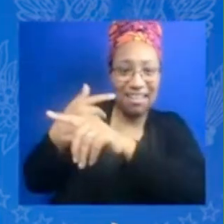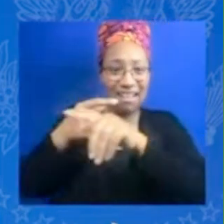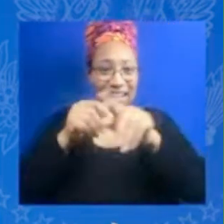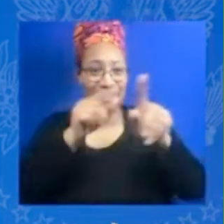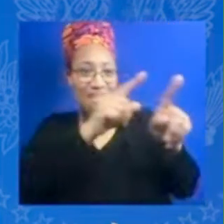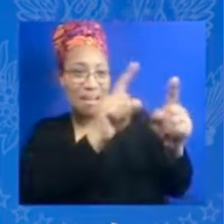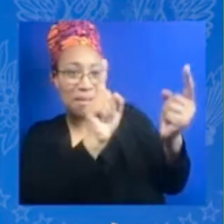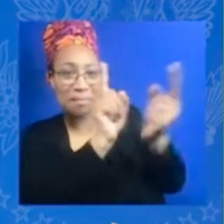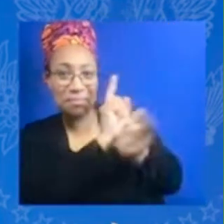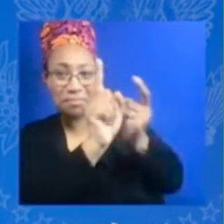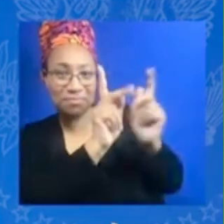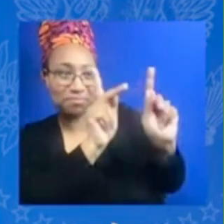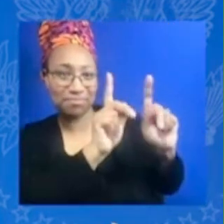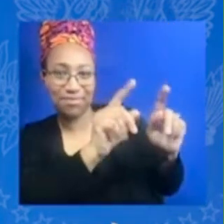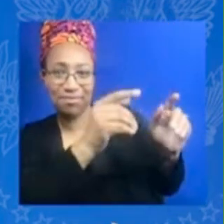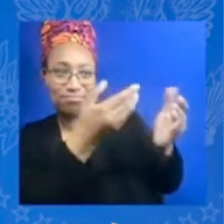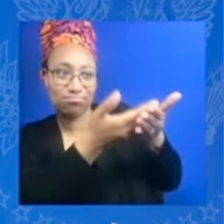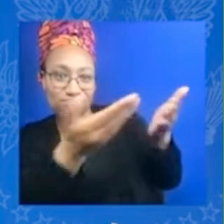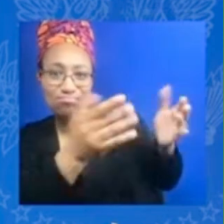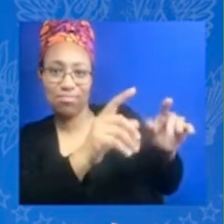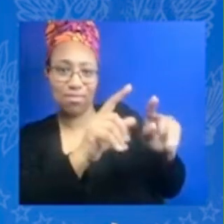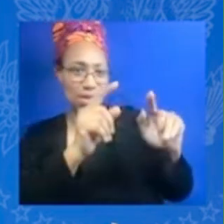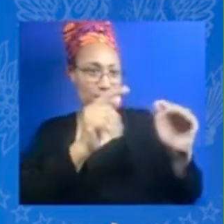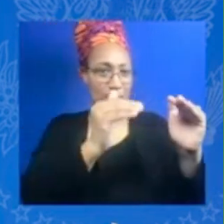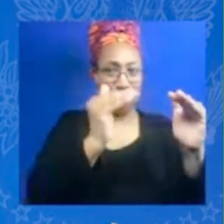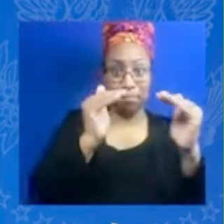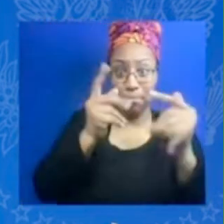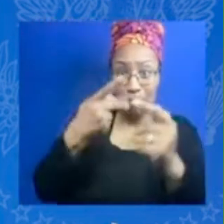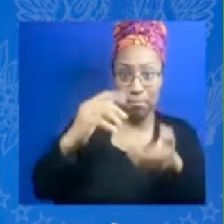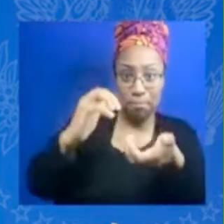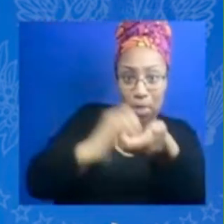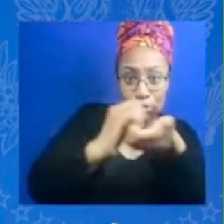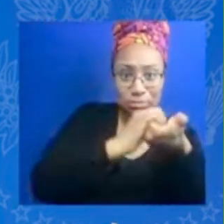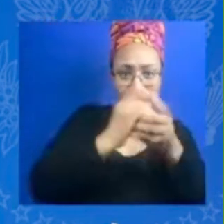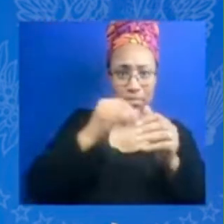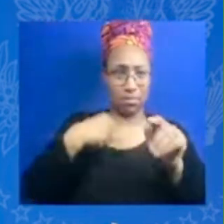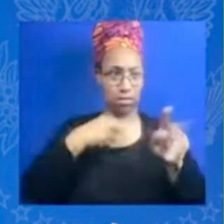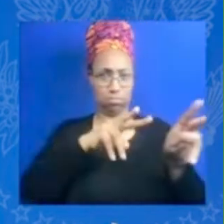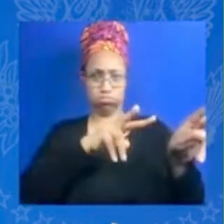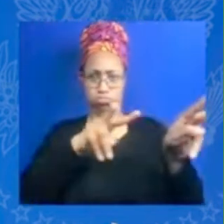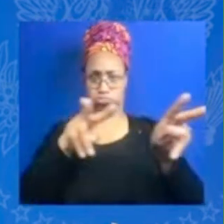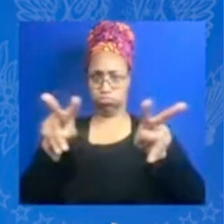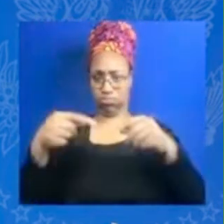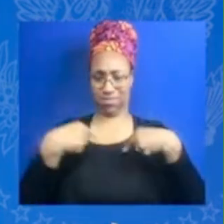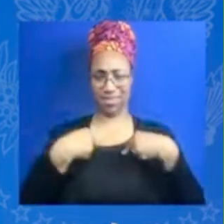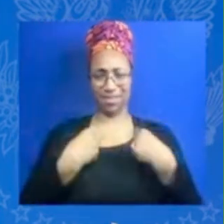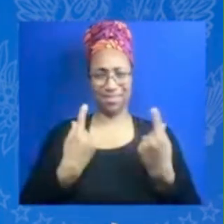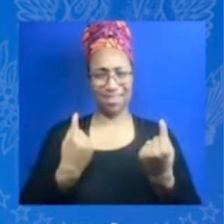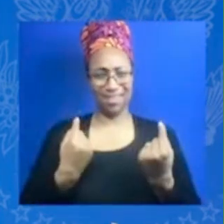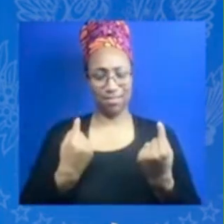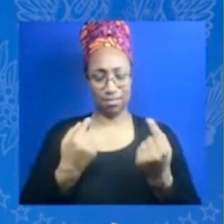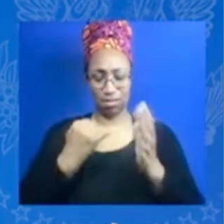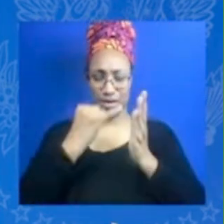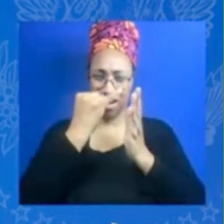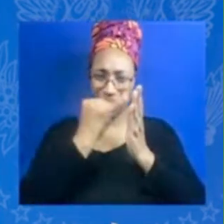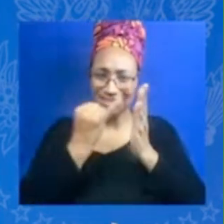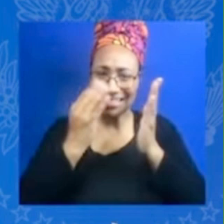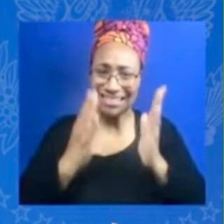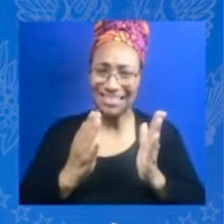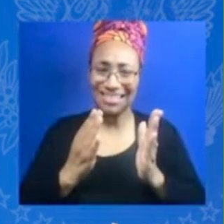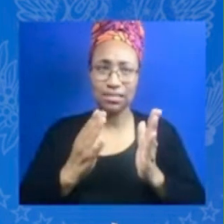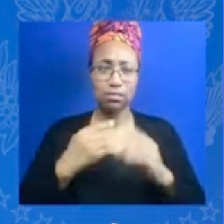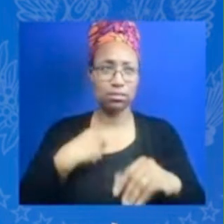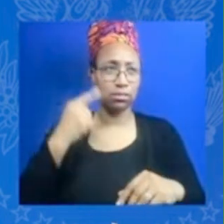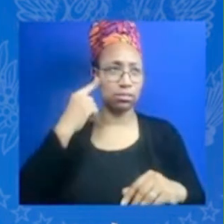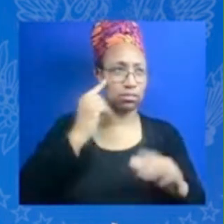walk in there being all of you and i think for me you know i even realized i have an artistic side to me and a business side to me and you know